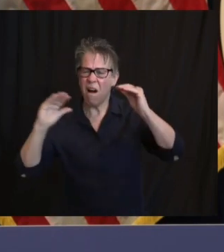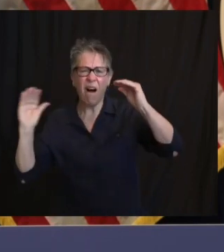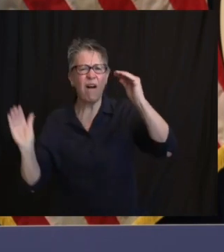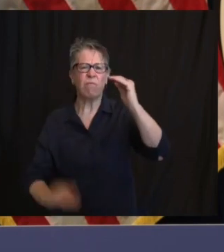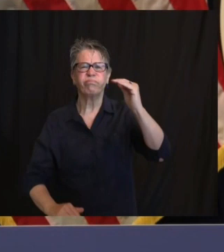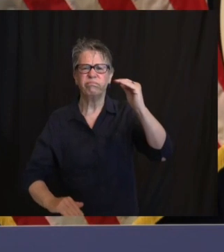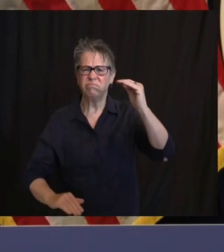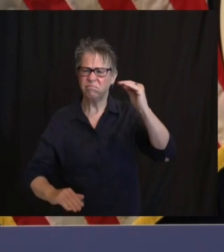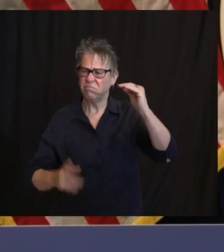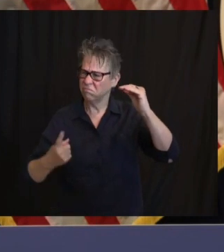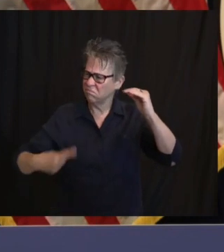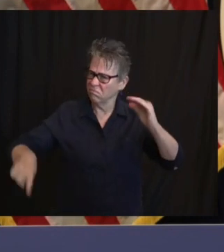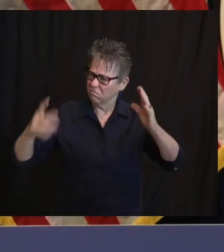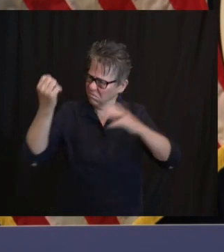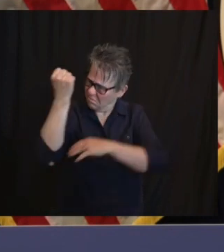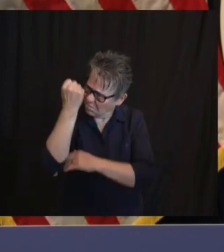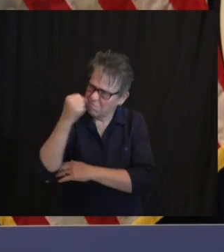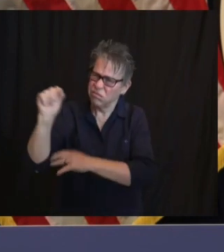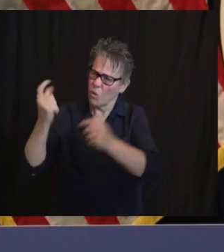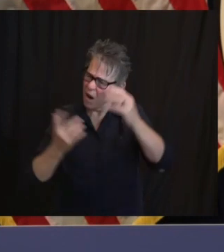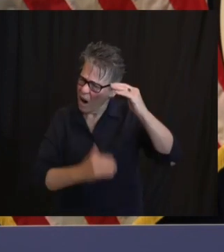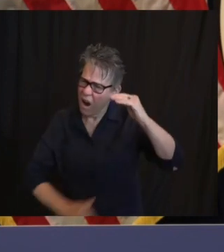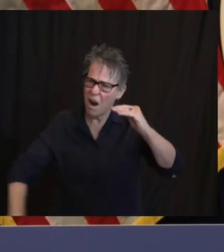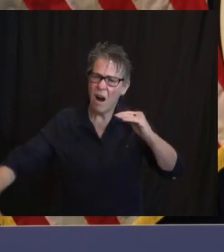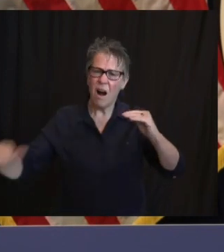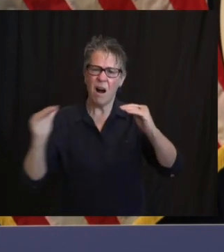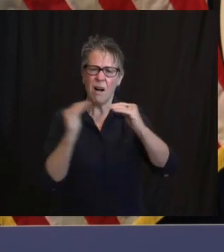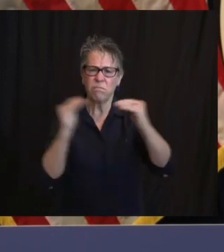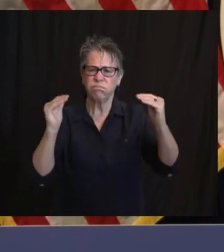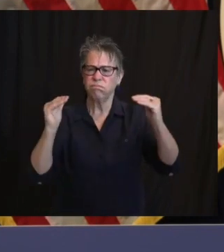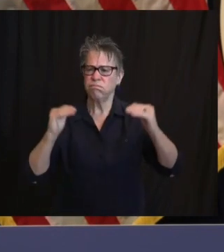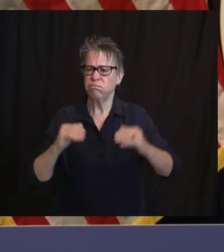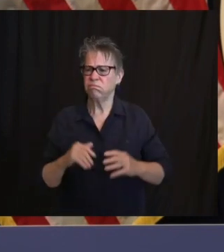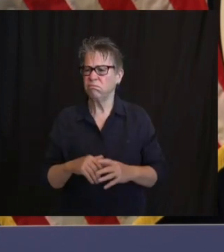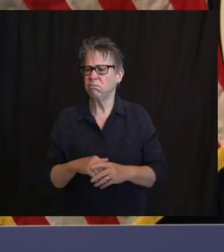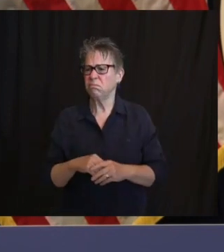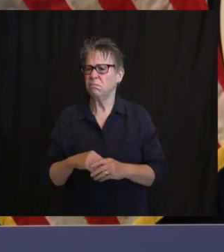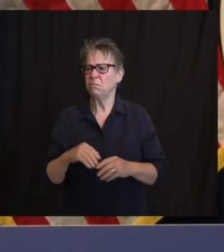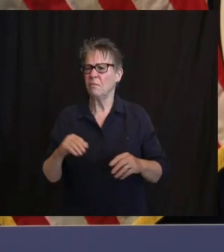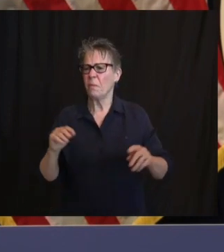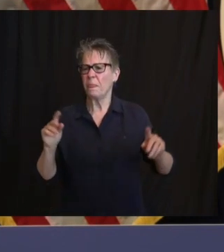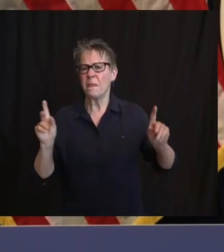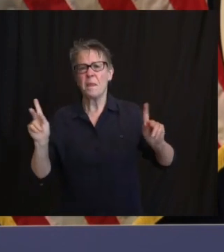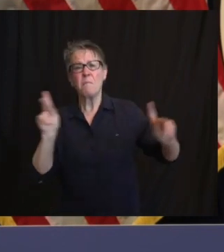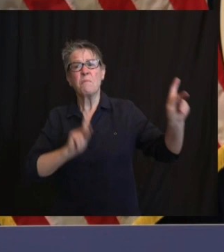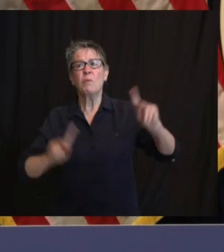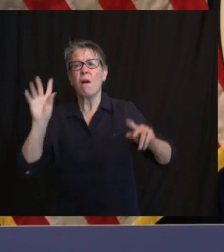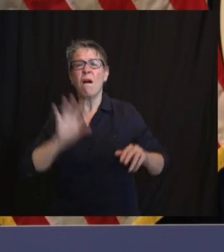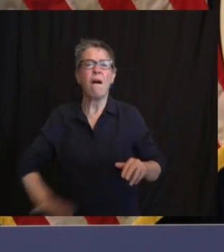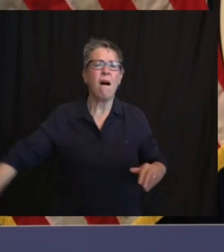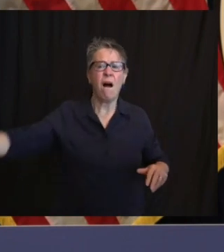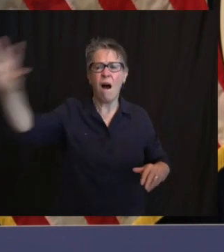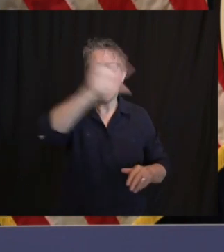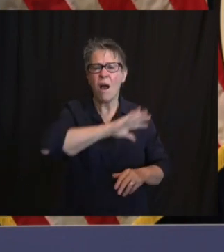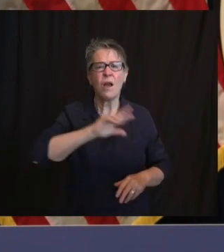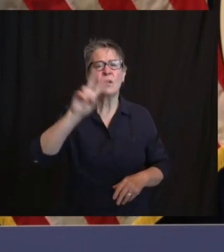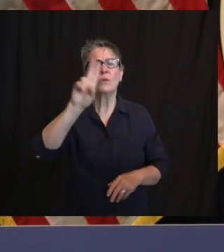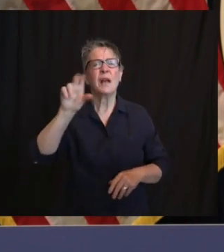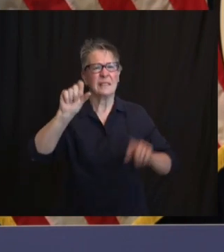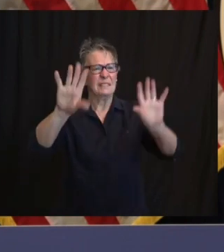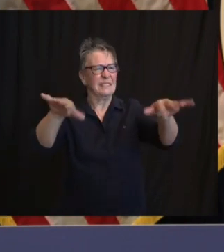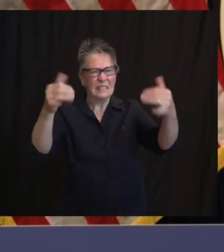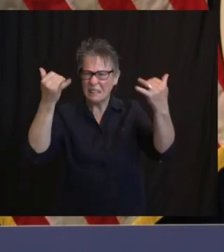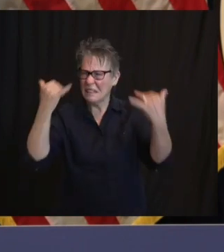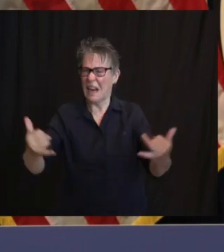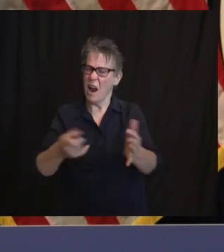And now all across our country, people are demanding transformational and systemic change in a way we have not